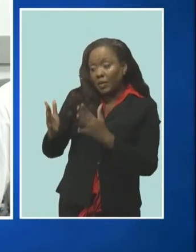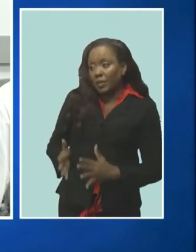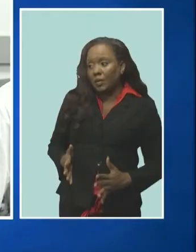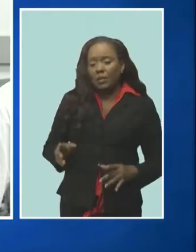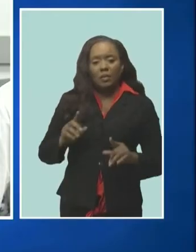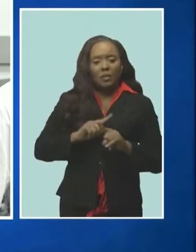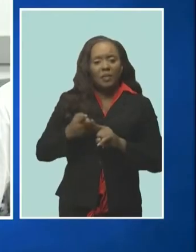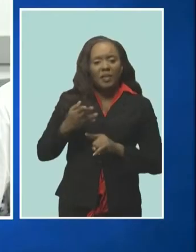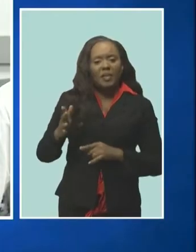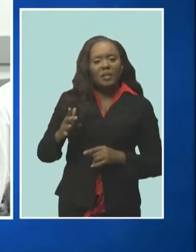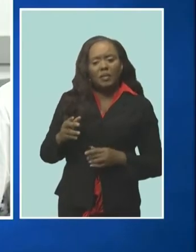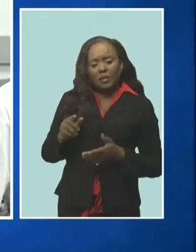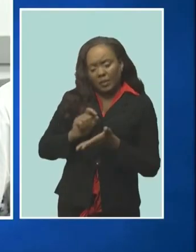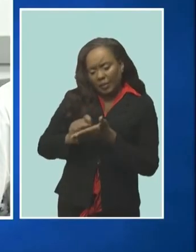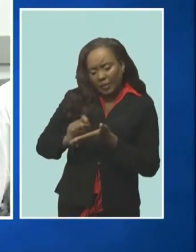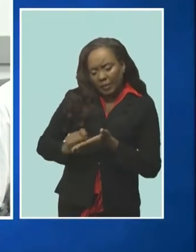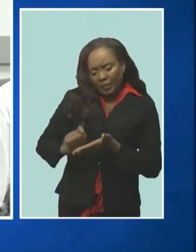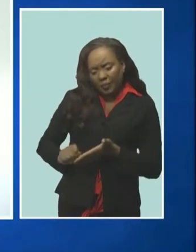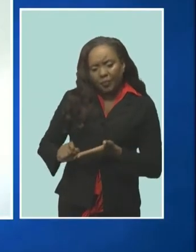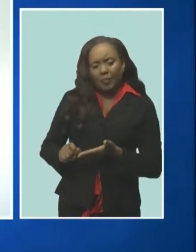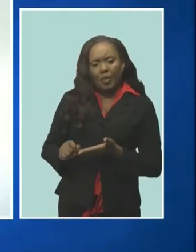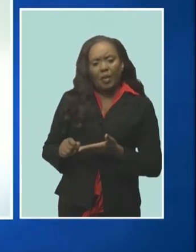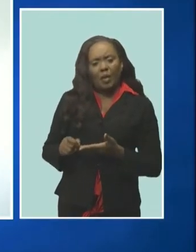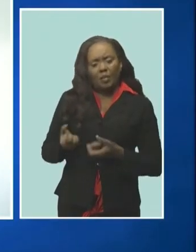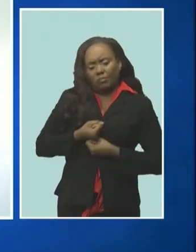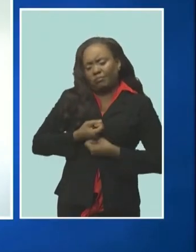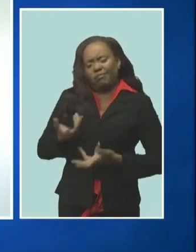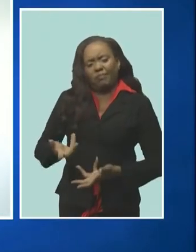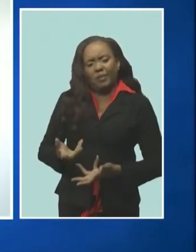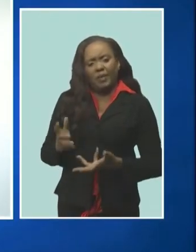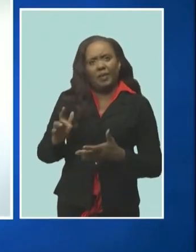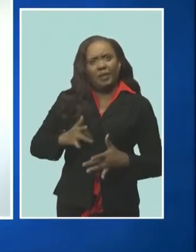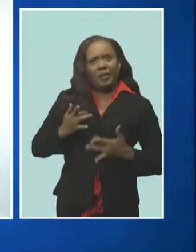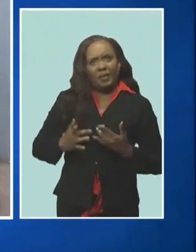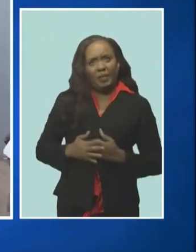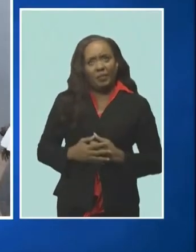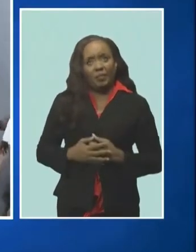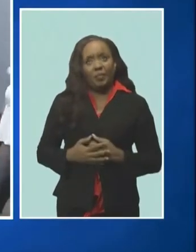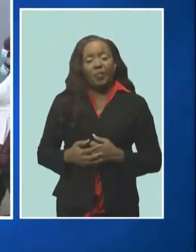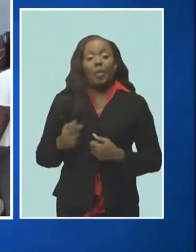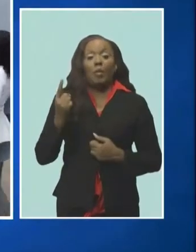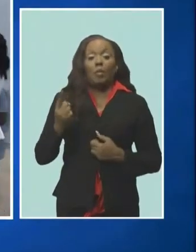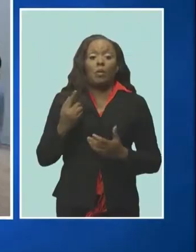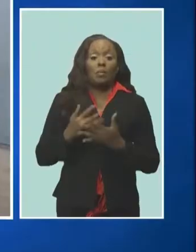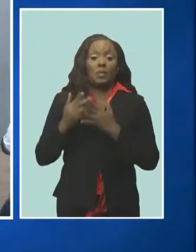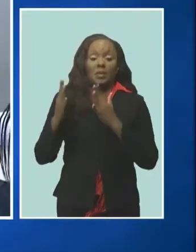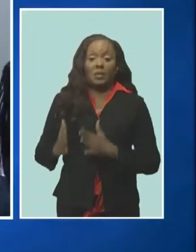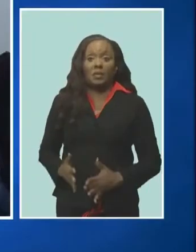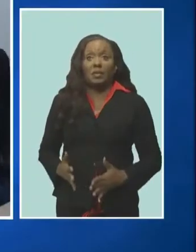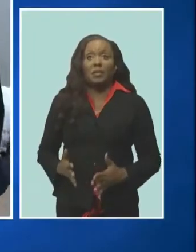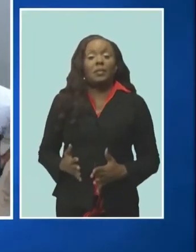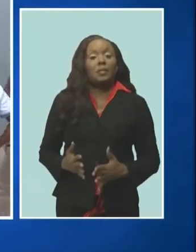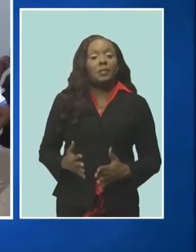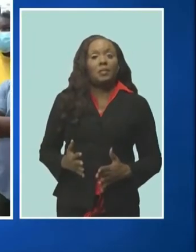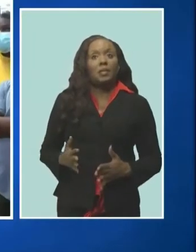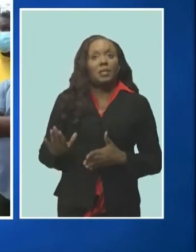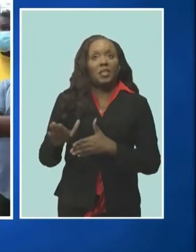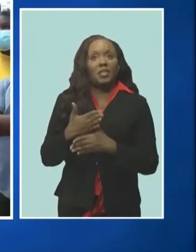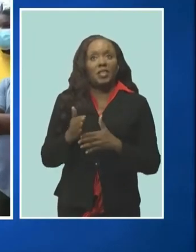understand some of their deep feelings the youngsters received some advice from one inmate who has about five more years to serve